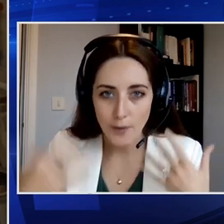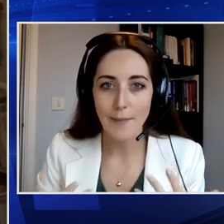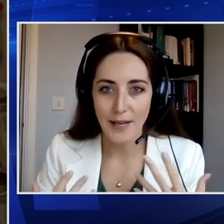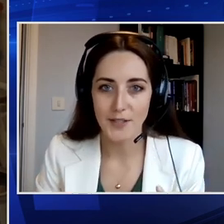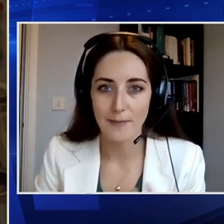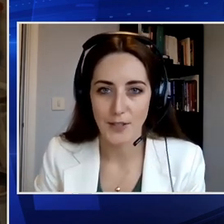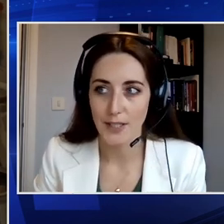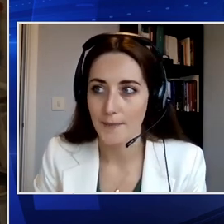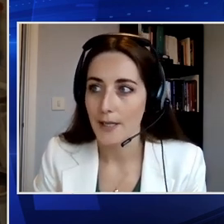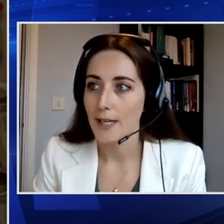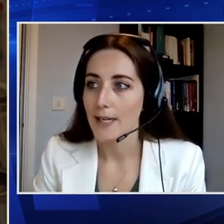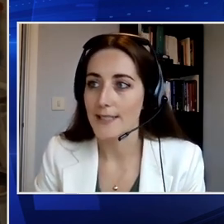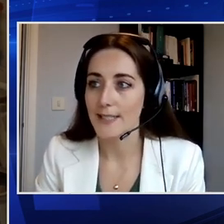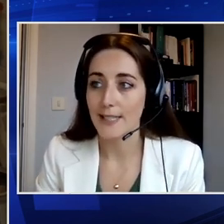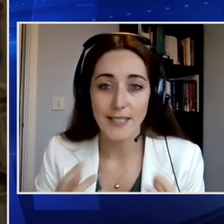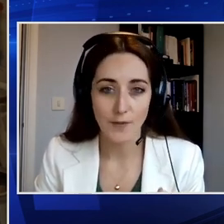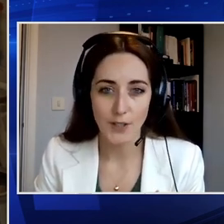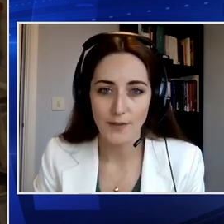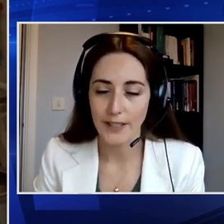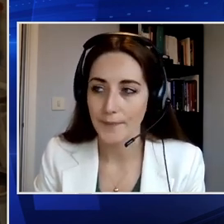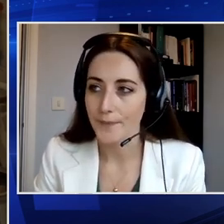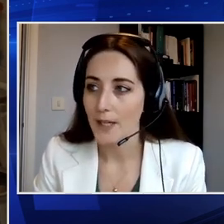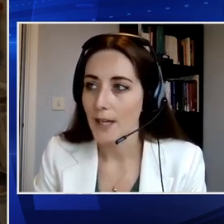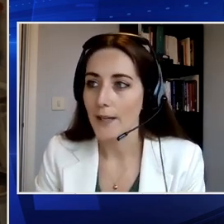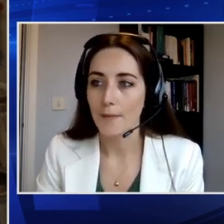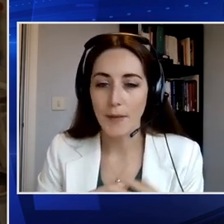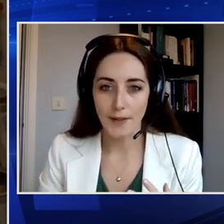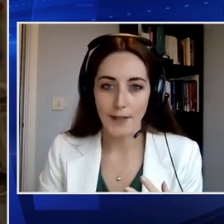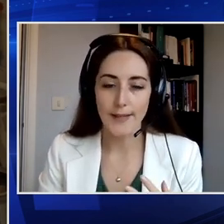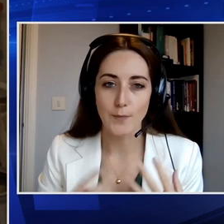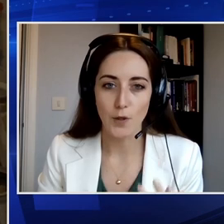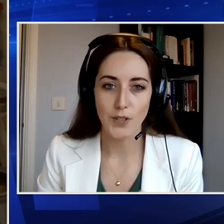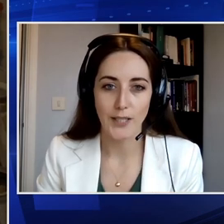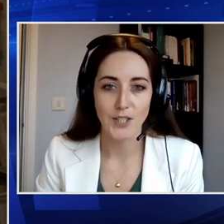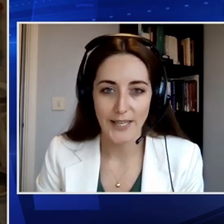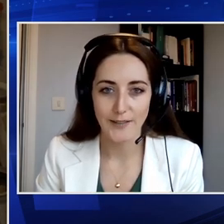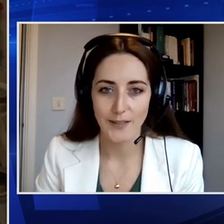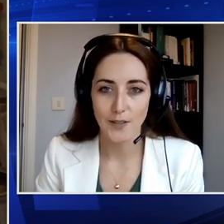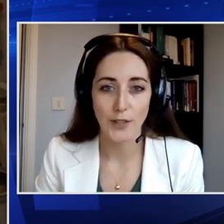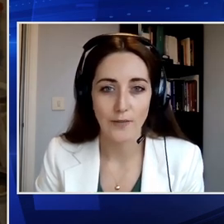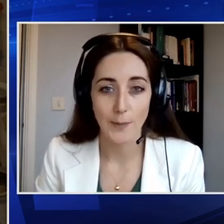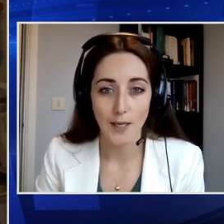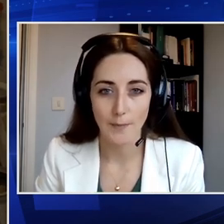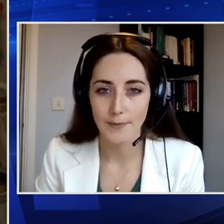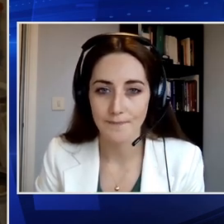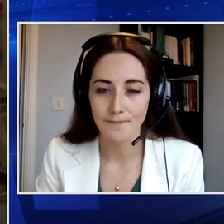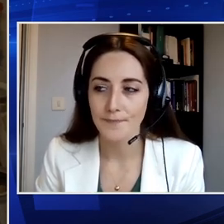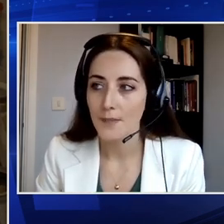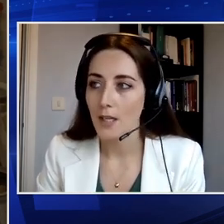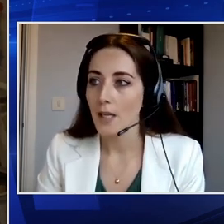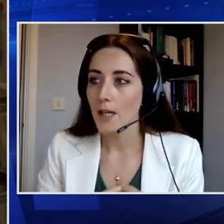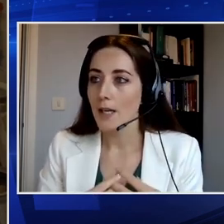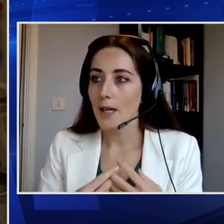But in our imagined picture, it's 1943 and a mother is watching a child drink from a cup.